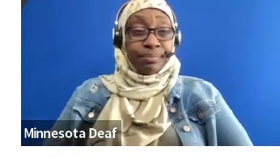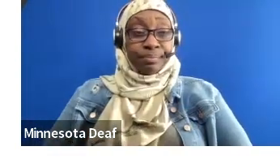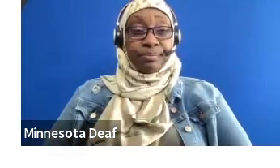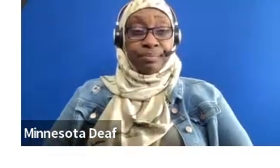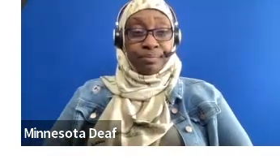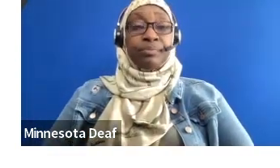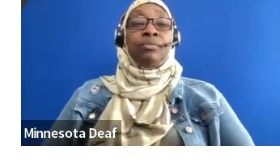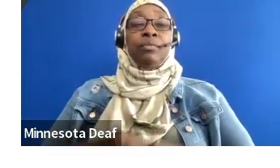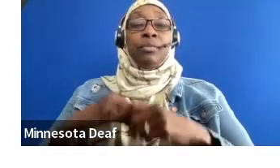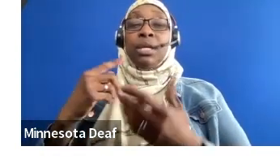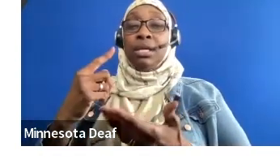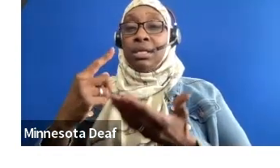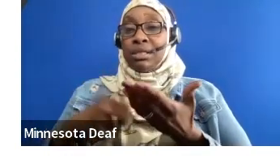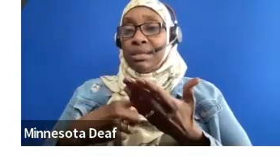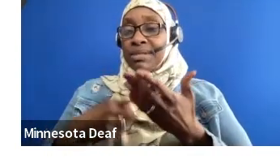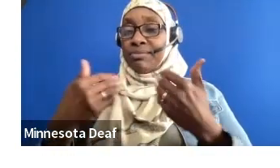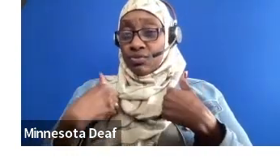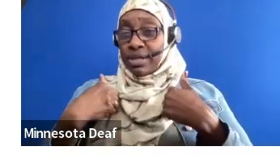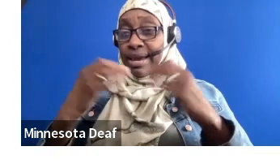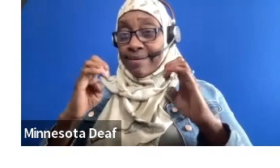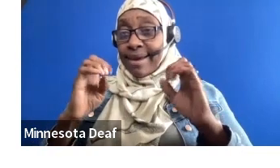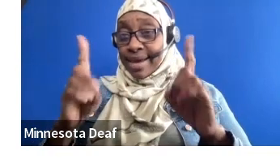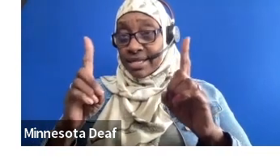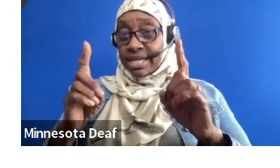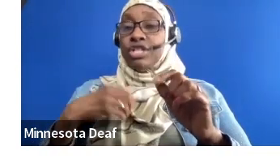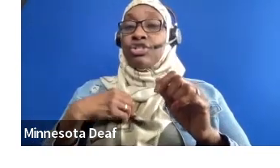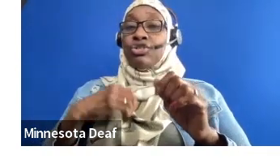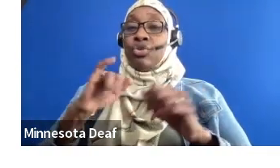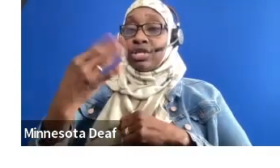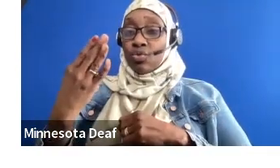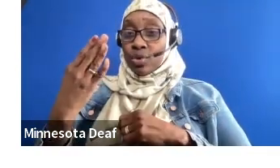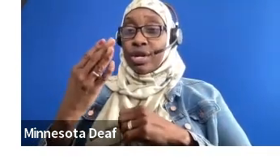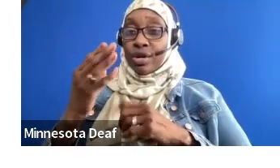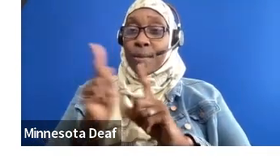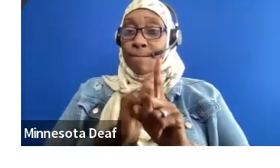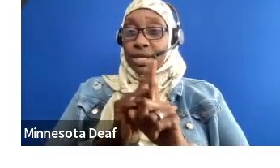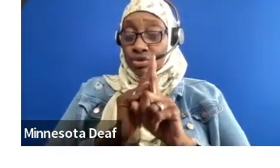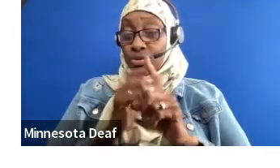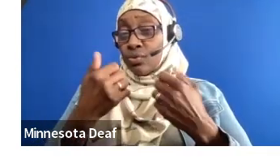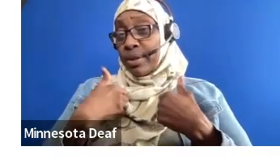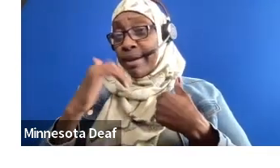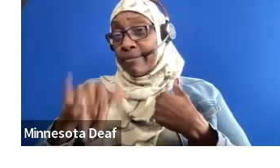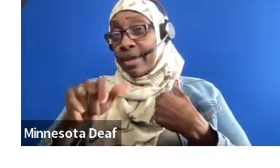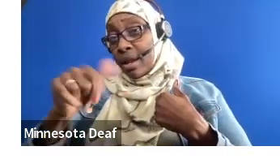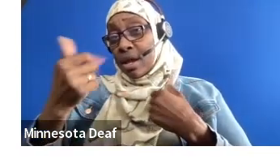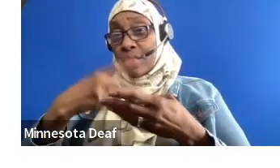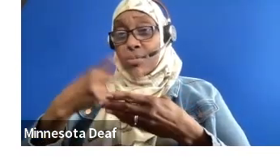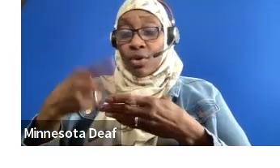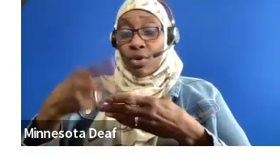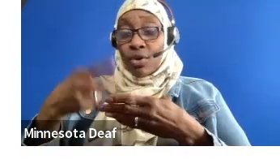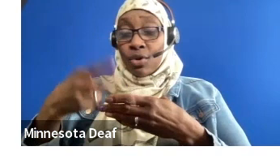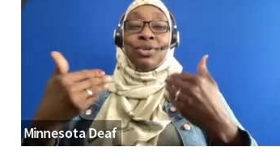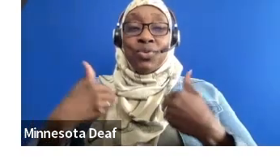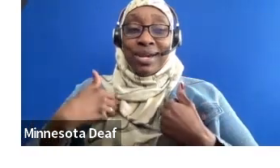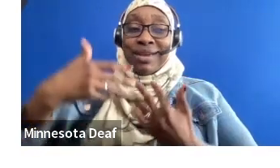mentors. We also have this in our other programs as well. And we have social engagement, right? We are working on